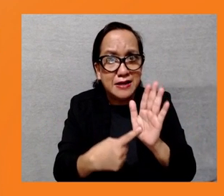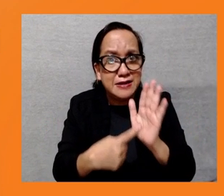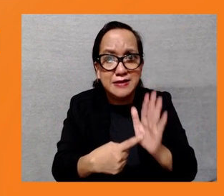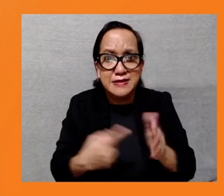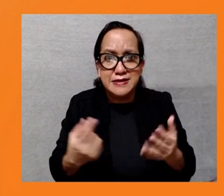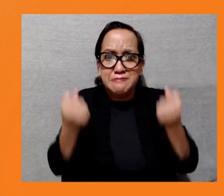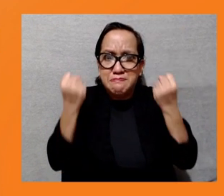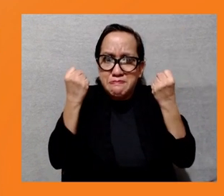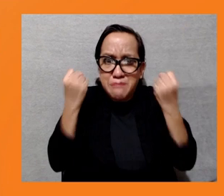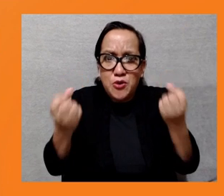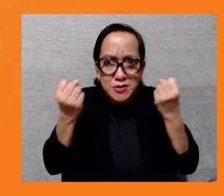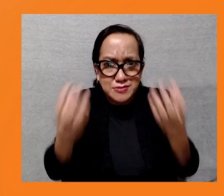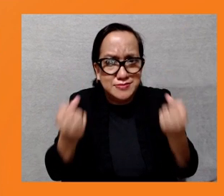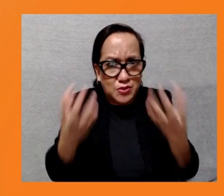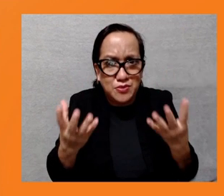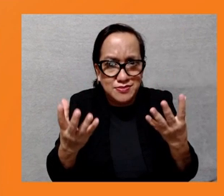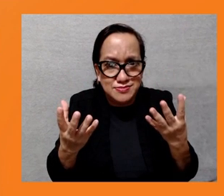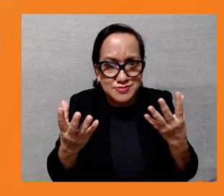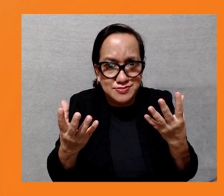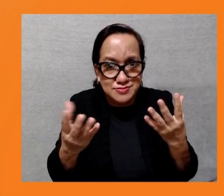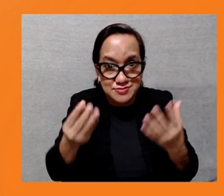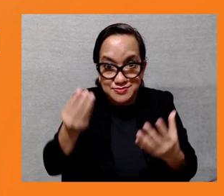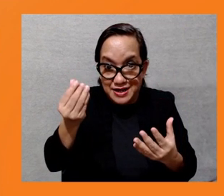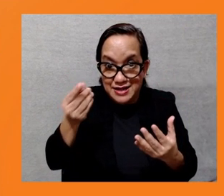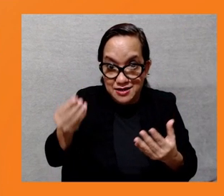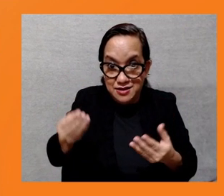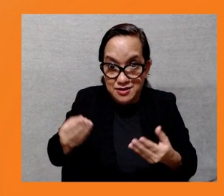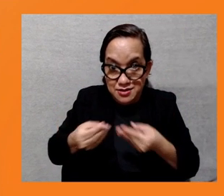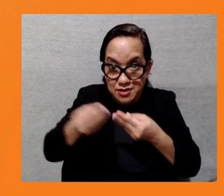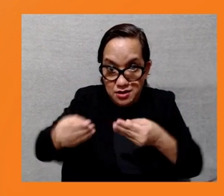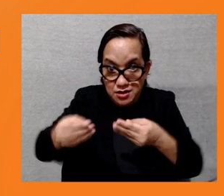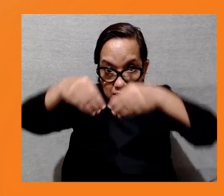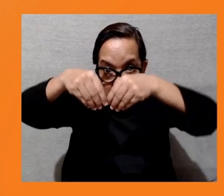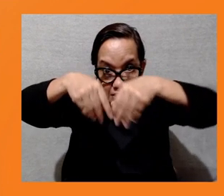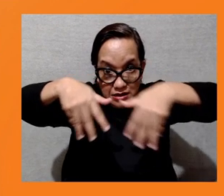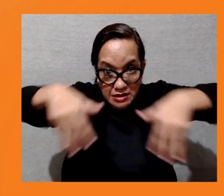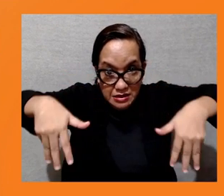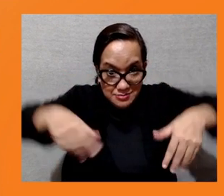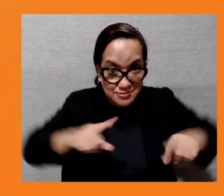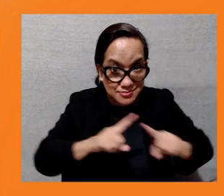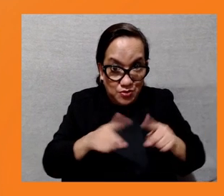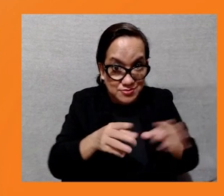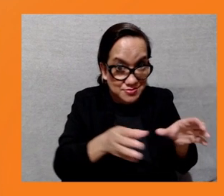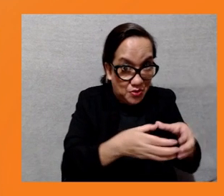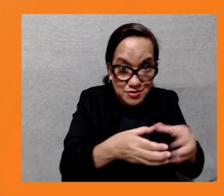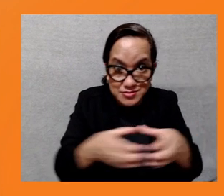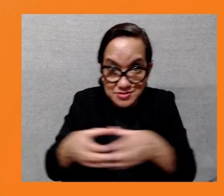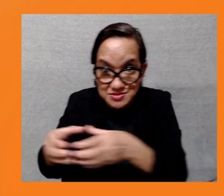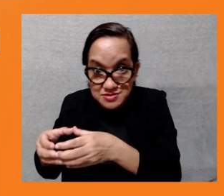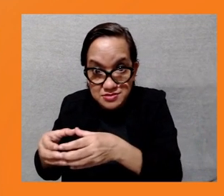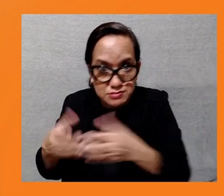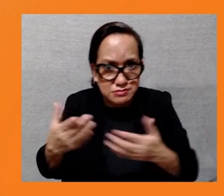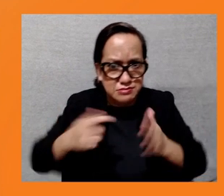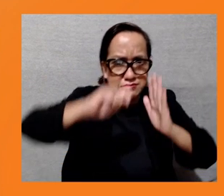actually undertake project construction on the ground in our countries, how will the ADB actually ensure